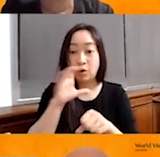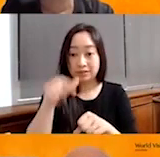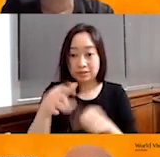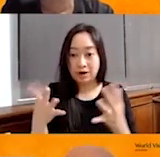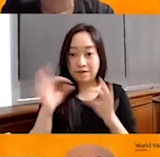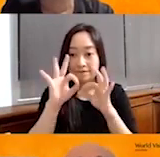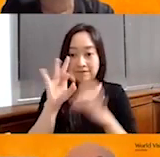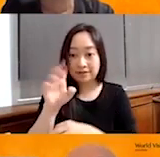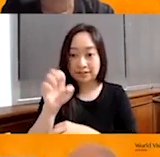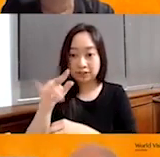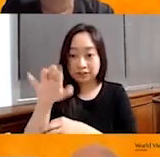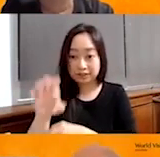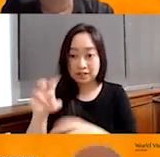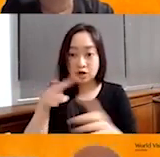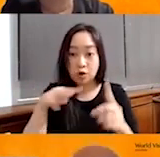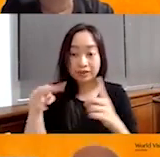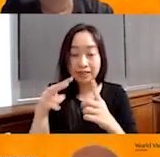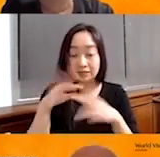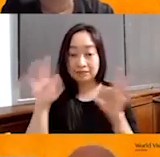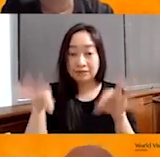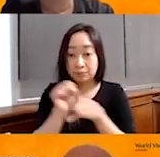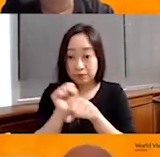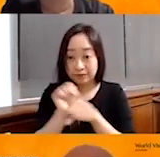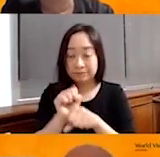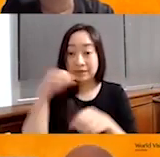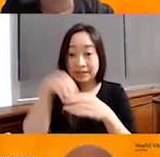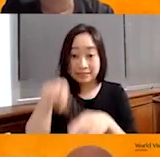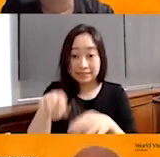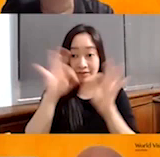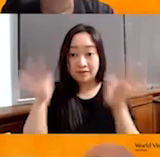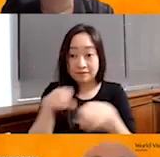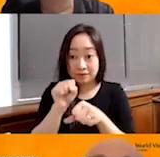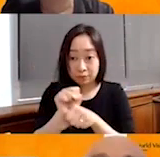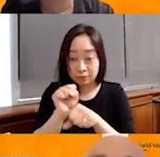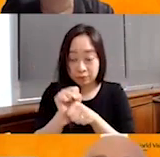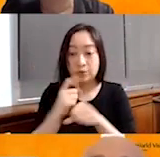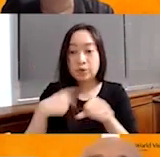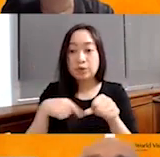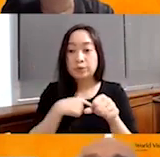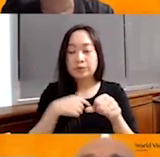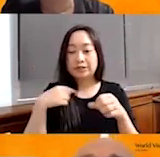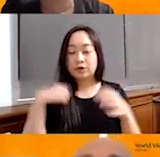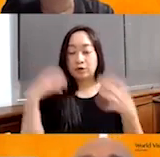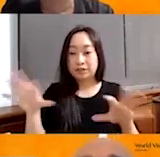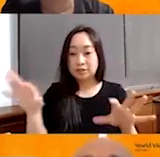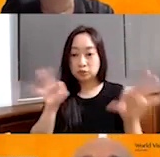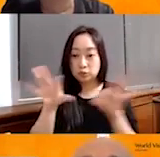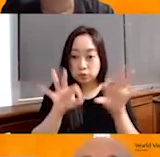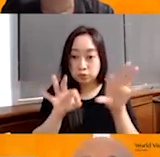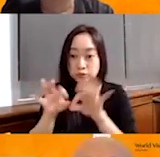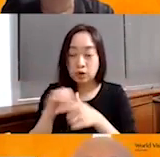context framework. And in the fragile context framework, we have selected or we